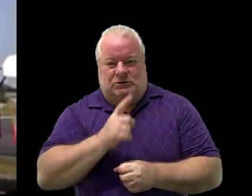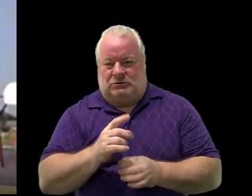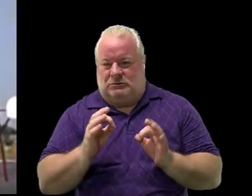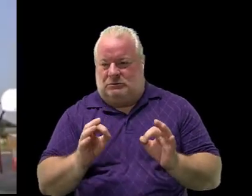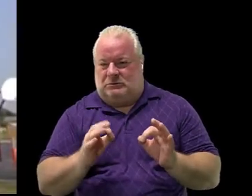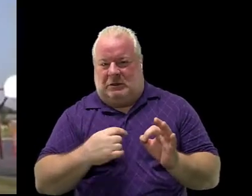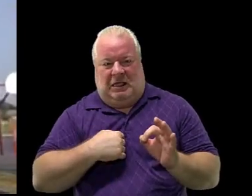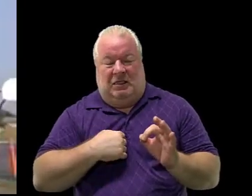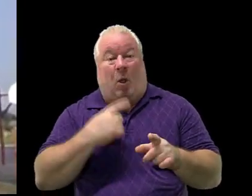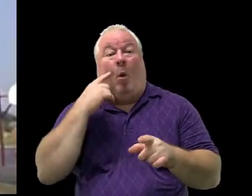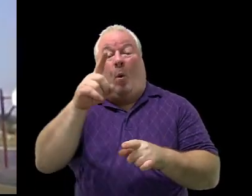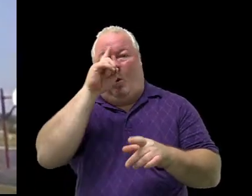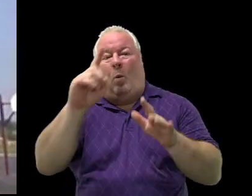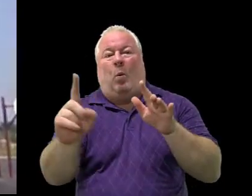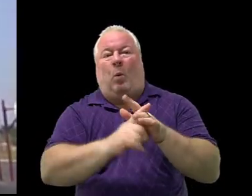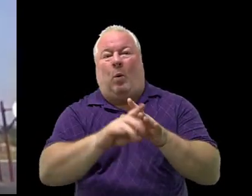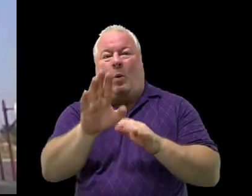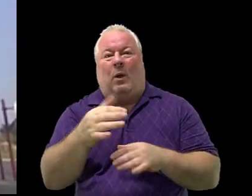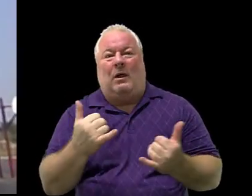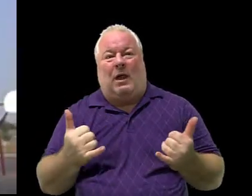oh it's time for yoga